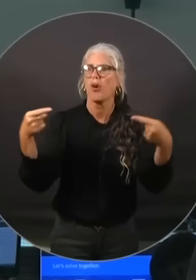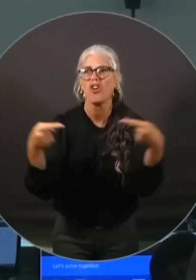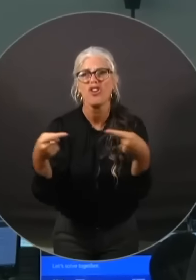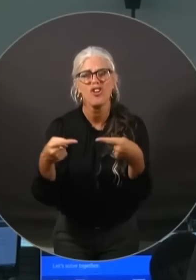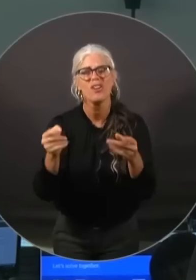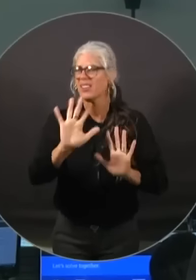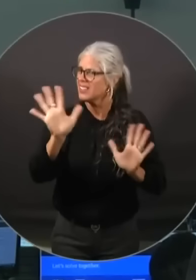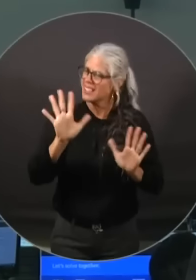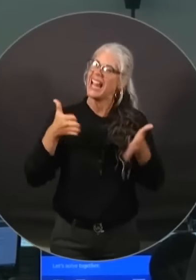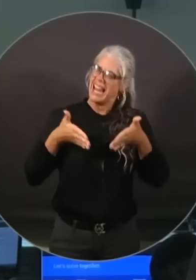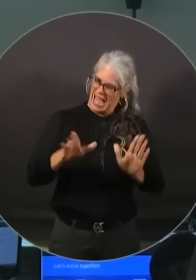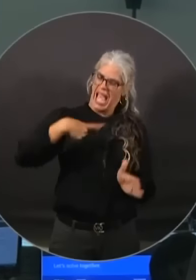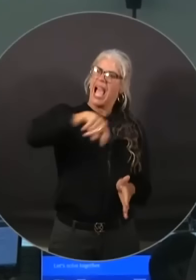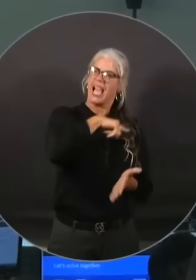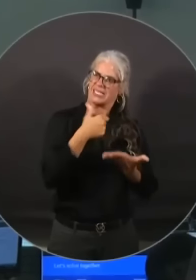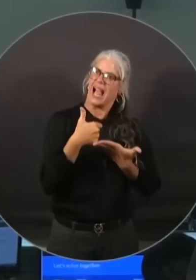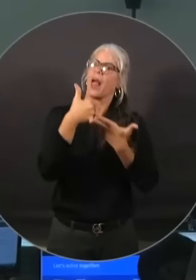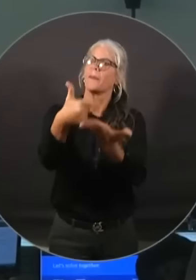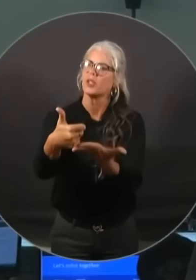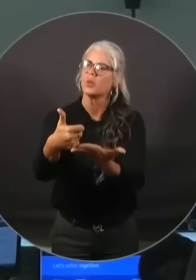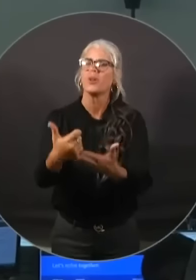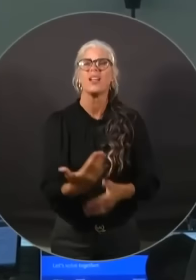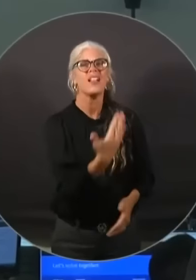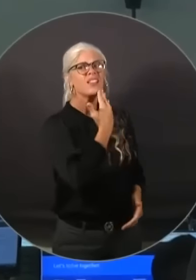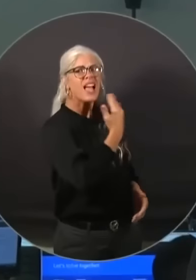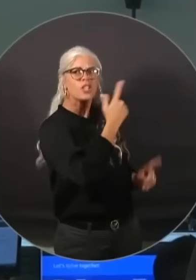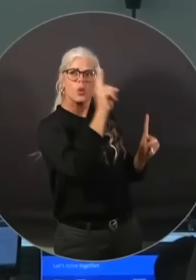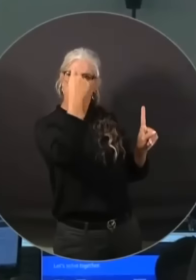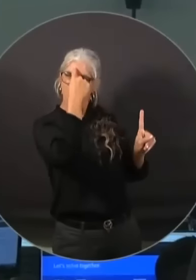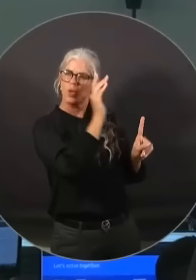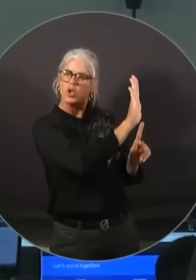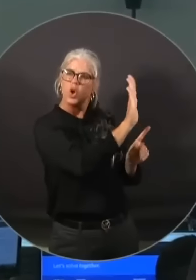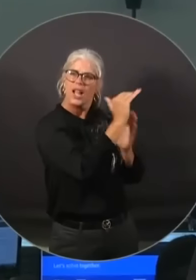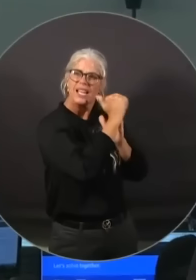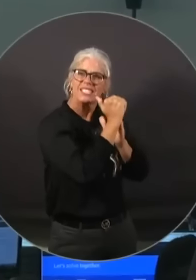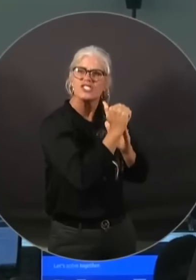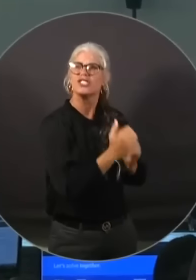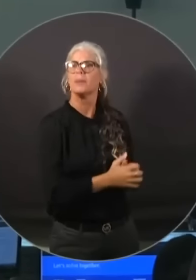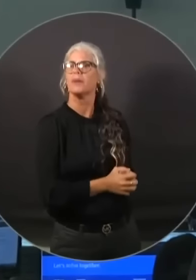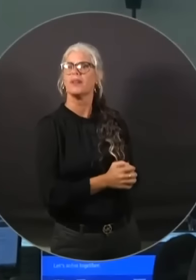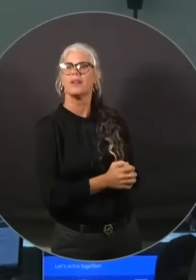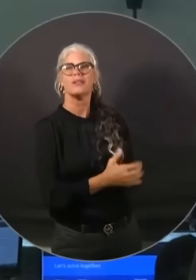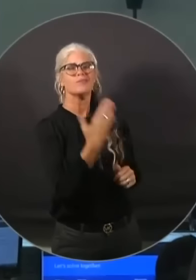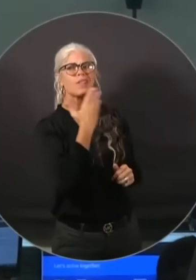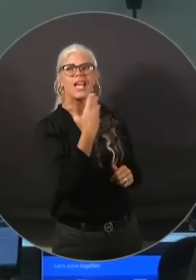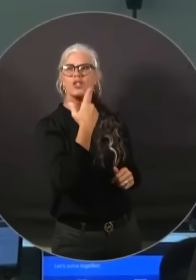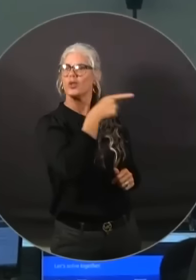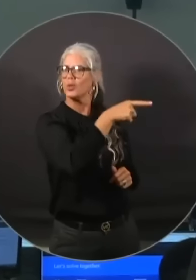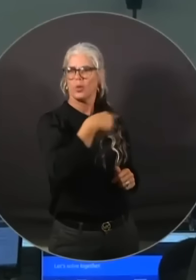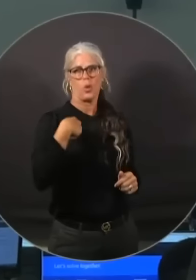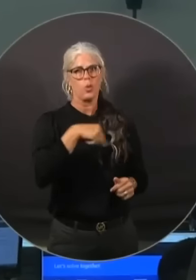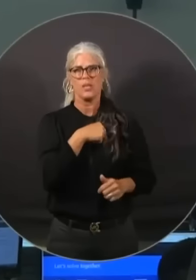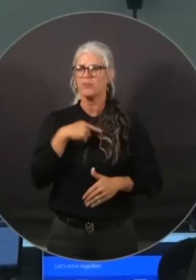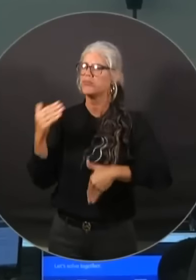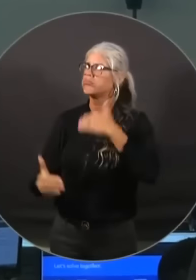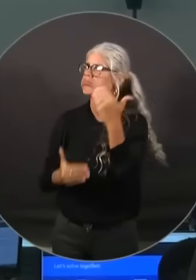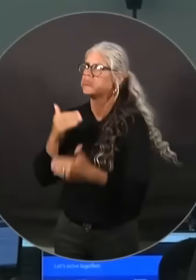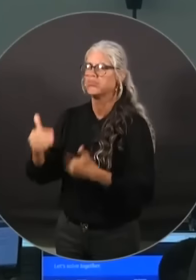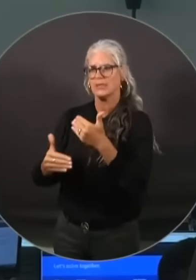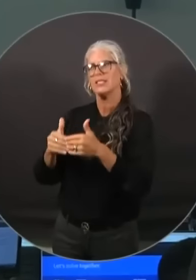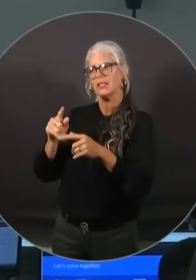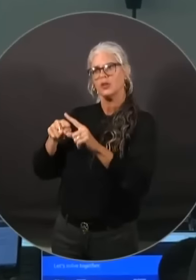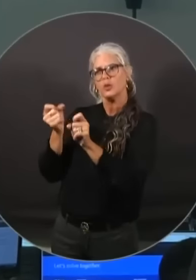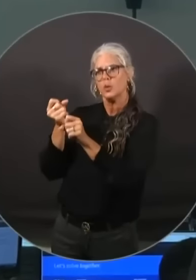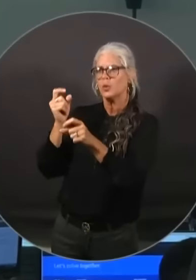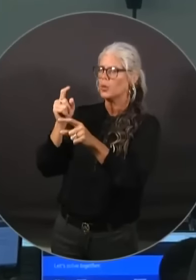Thanks to the leadership and dedication of the governor of DeSantis, Florida is the leader in emergency management and we continue to show it through this disaster response. We are the best